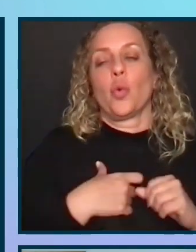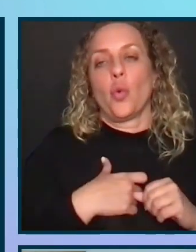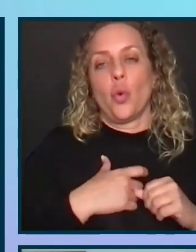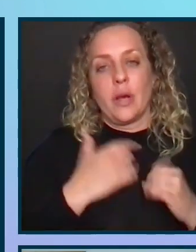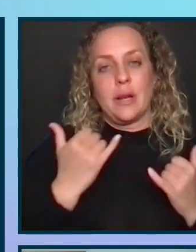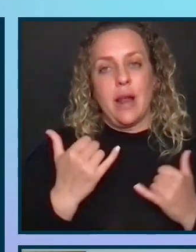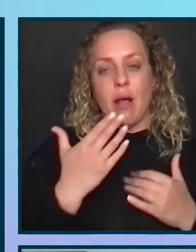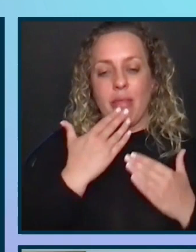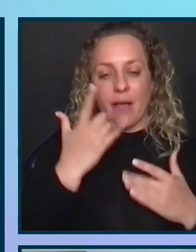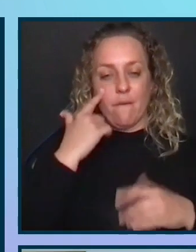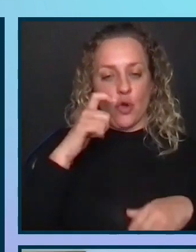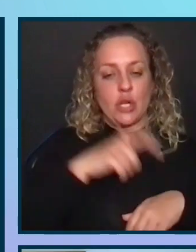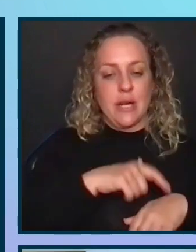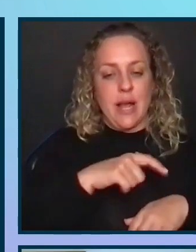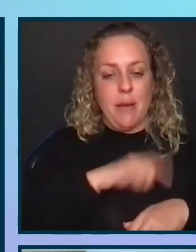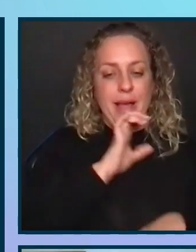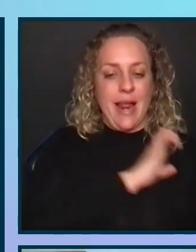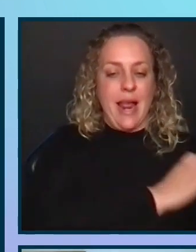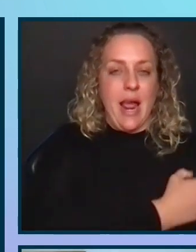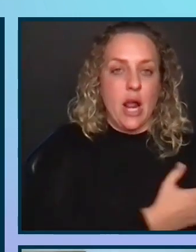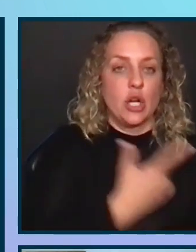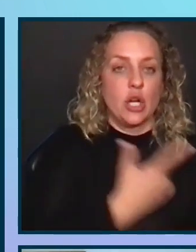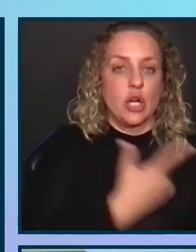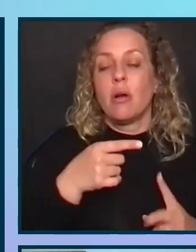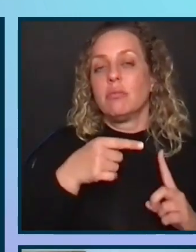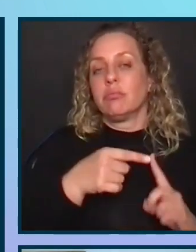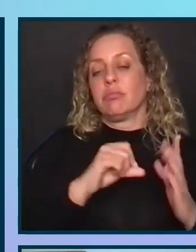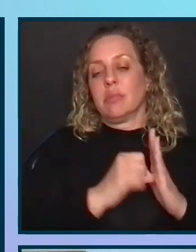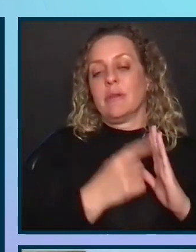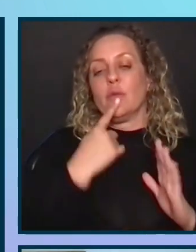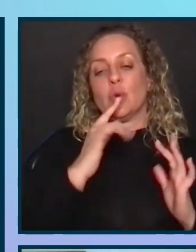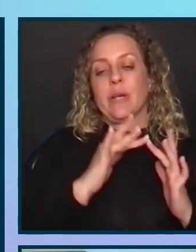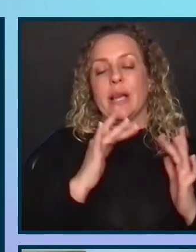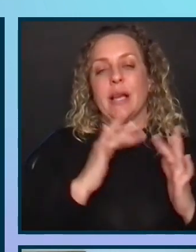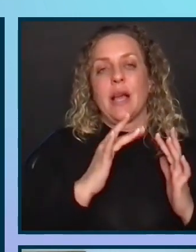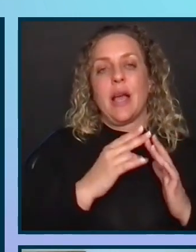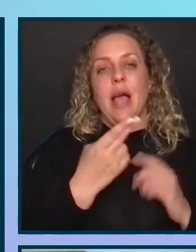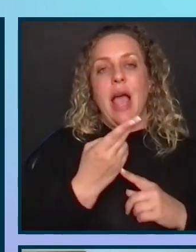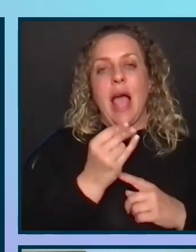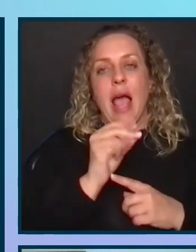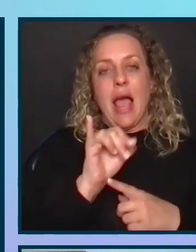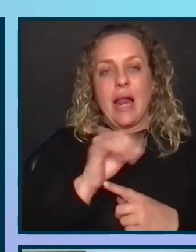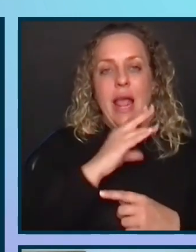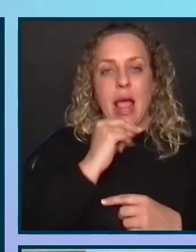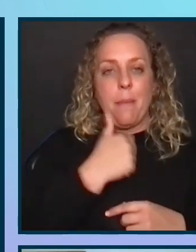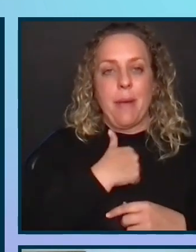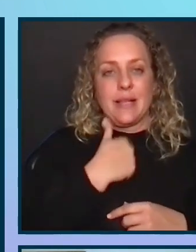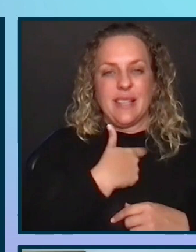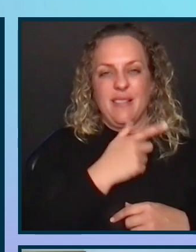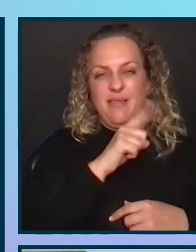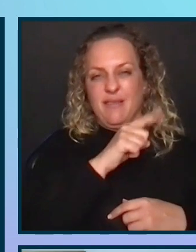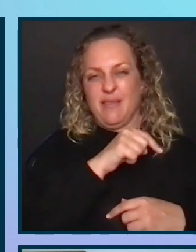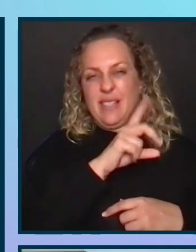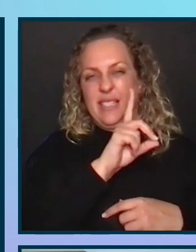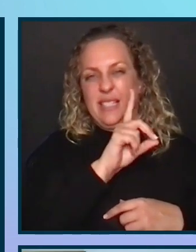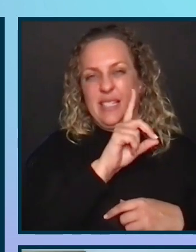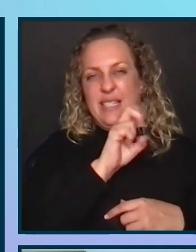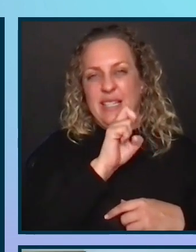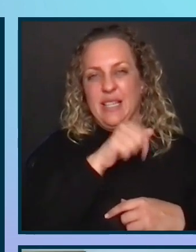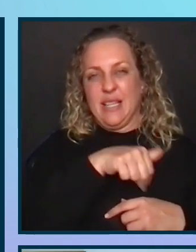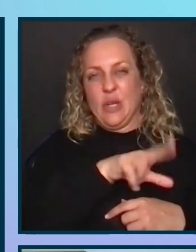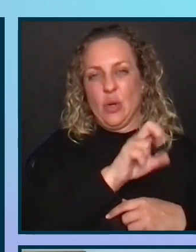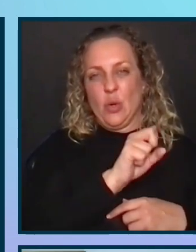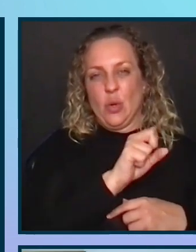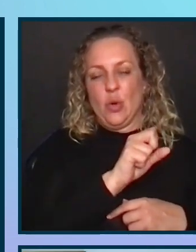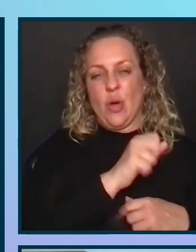for your time and energy. I do want to point out that you can contact Heidi and myself. Here's our DQ addresses, or we're